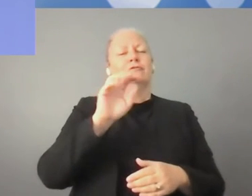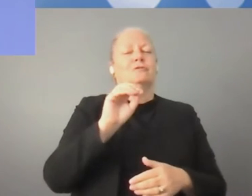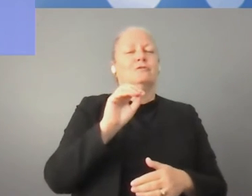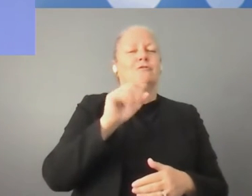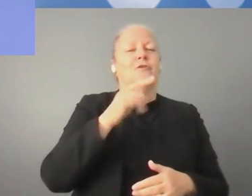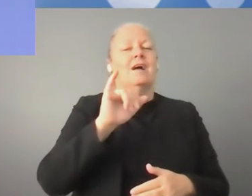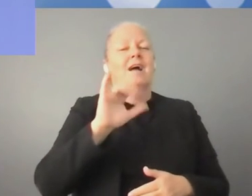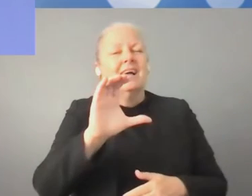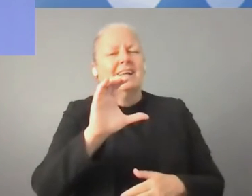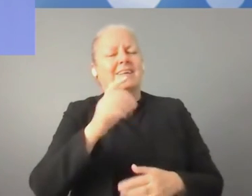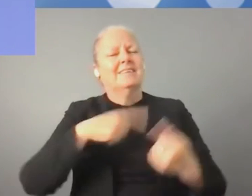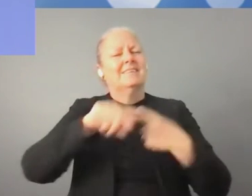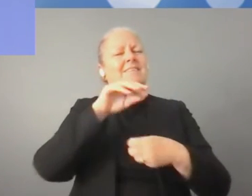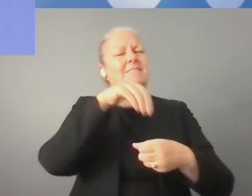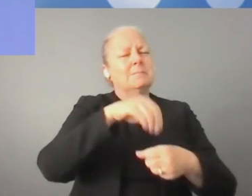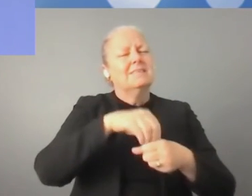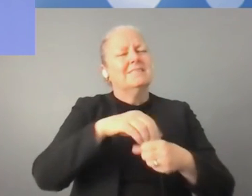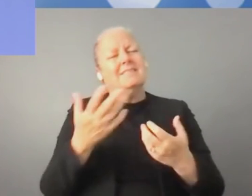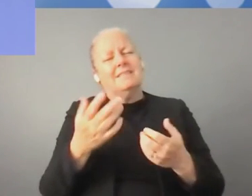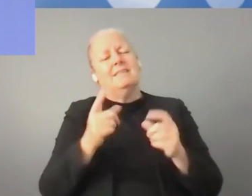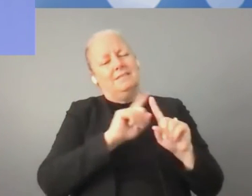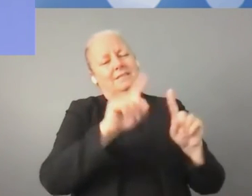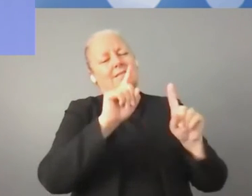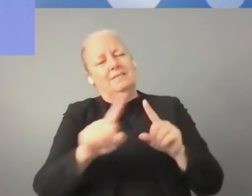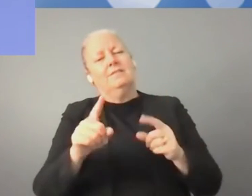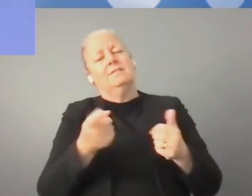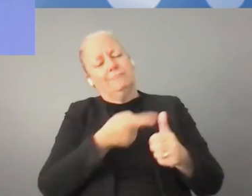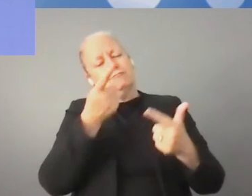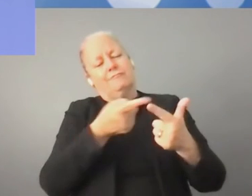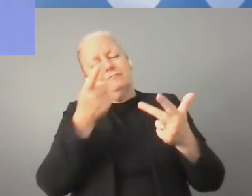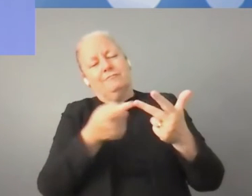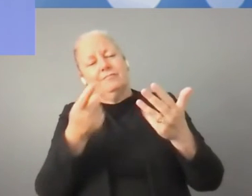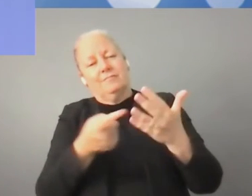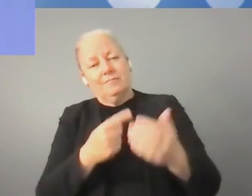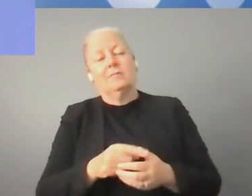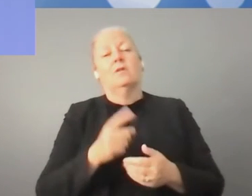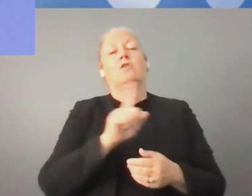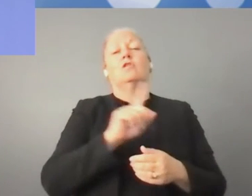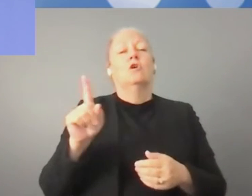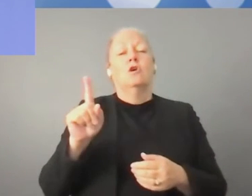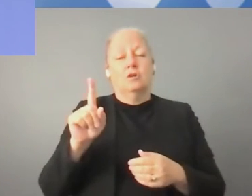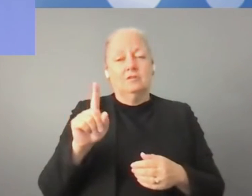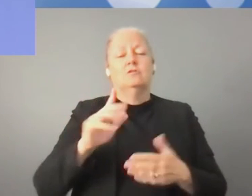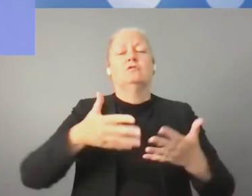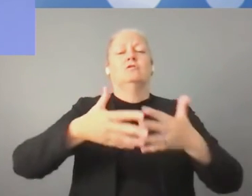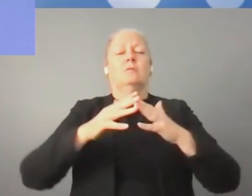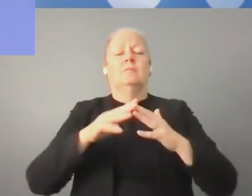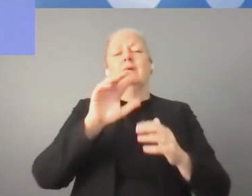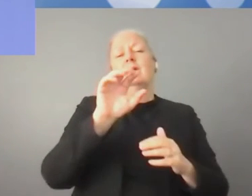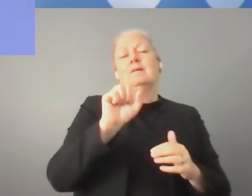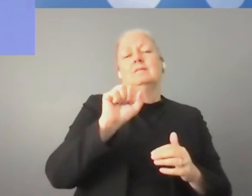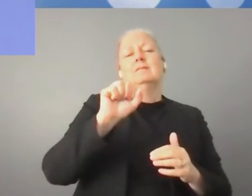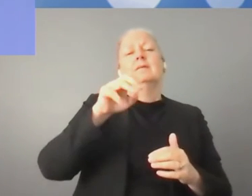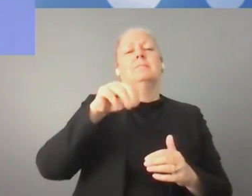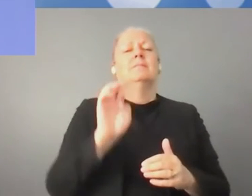So, ranges of options. For the non-startup SMEs, for them to adopt digital, again, it